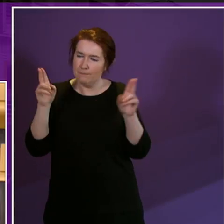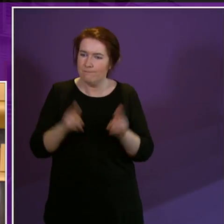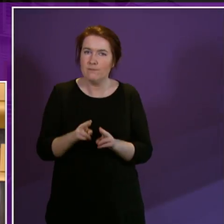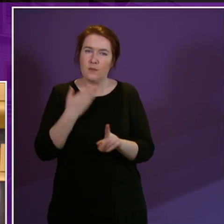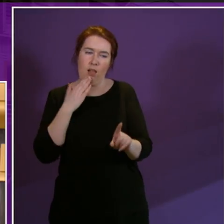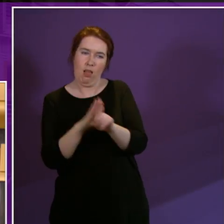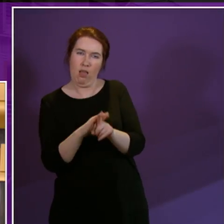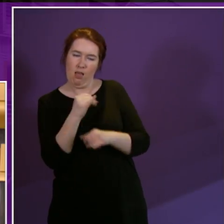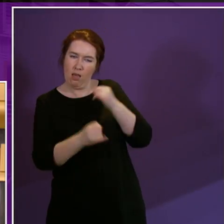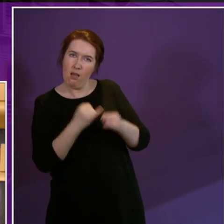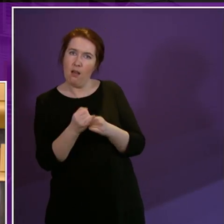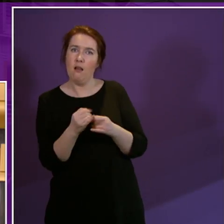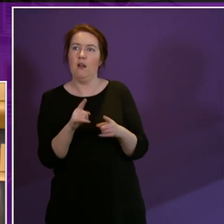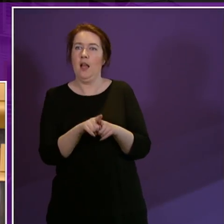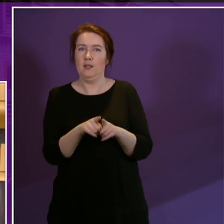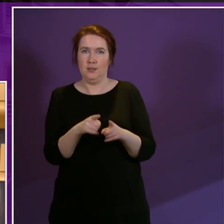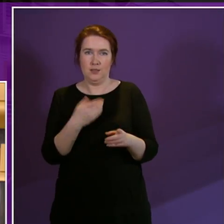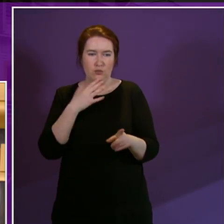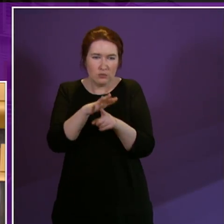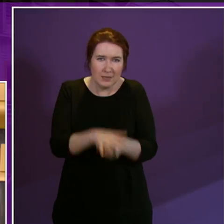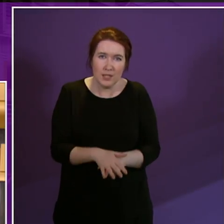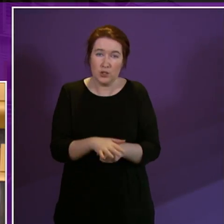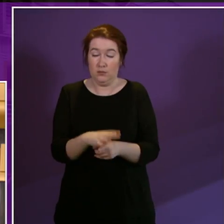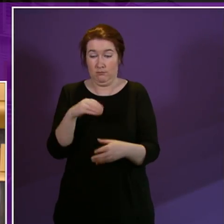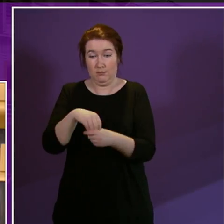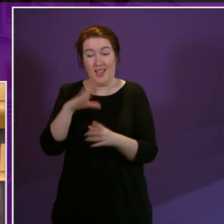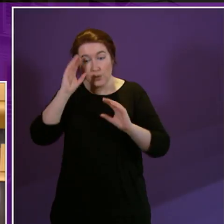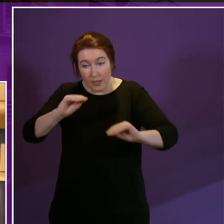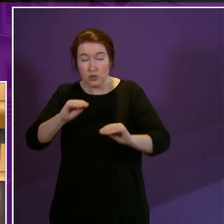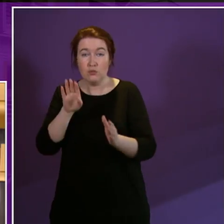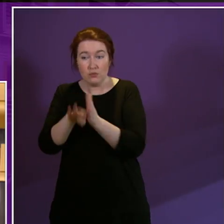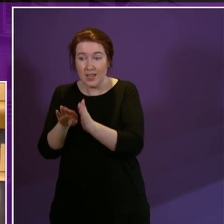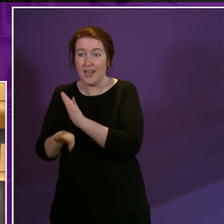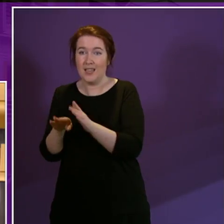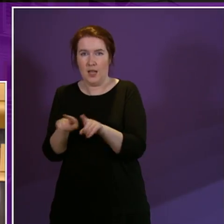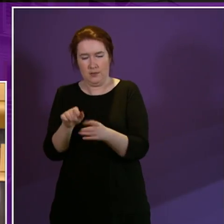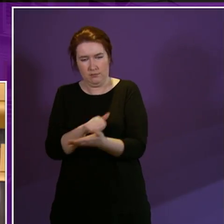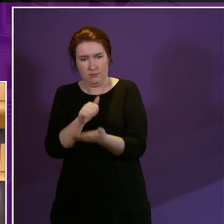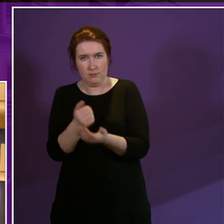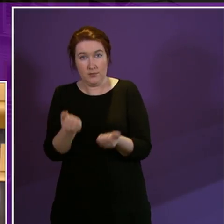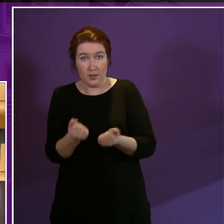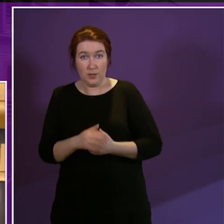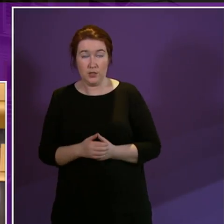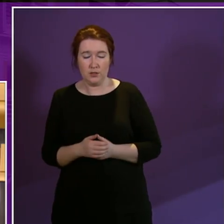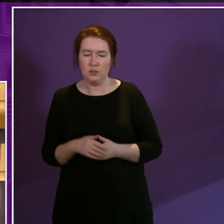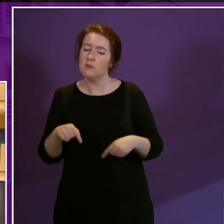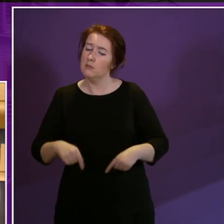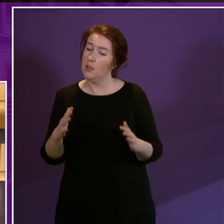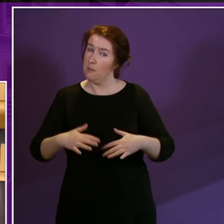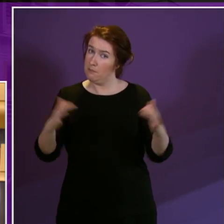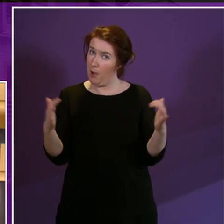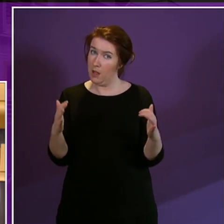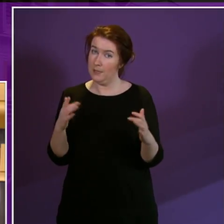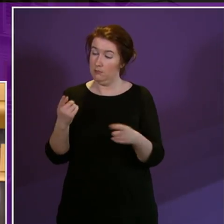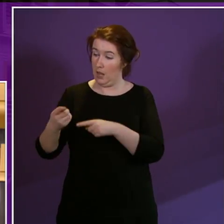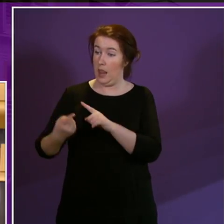including education and training and the necessary evaluation. Parliament passed an amendment last month